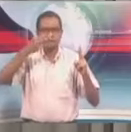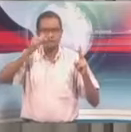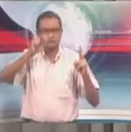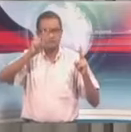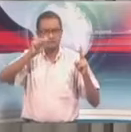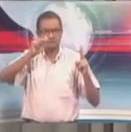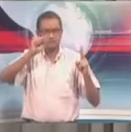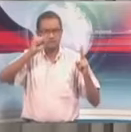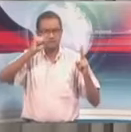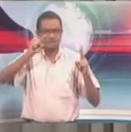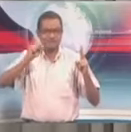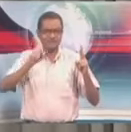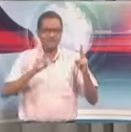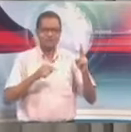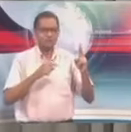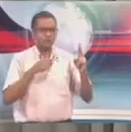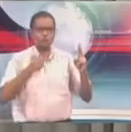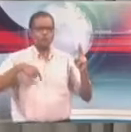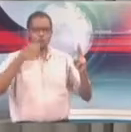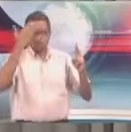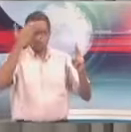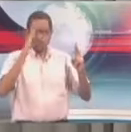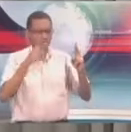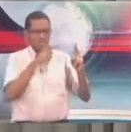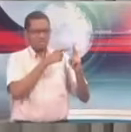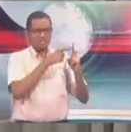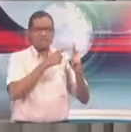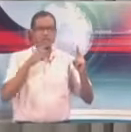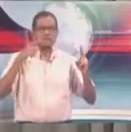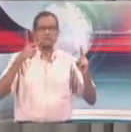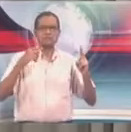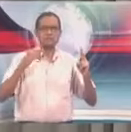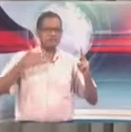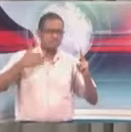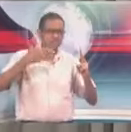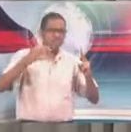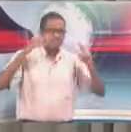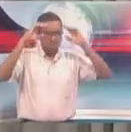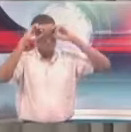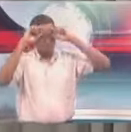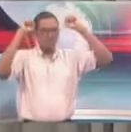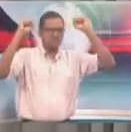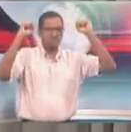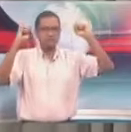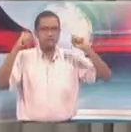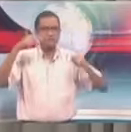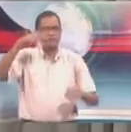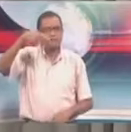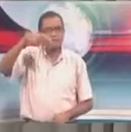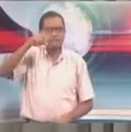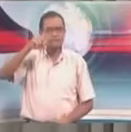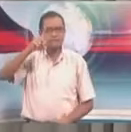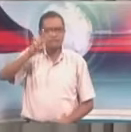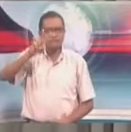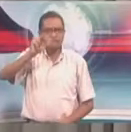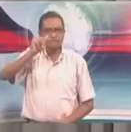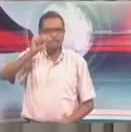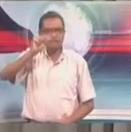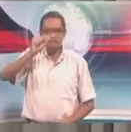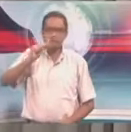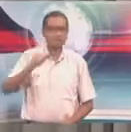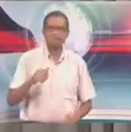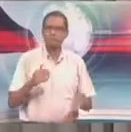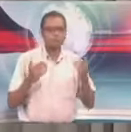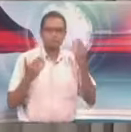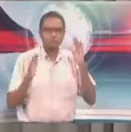interacted with them. There was security personnel there. I saw Ms. Rodriguez's personal secretary and assistant,